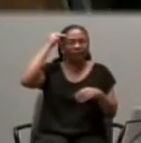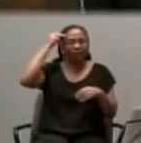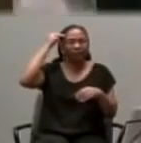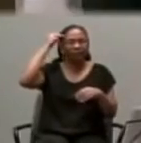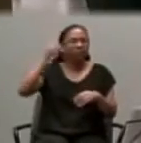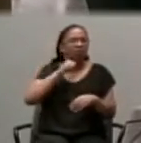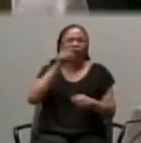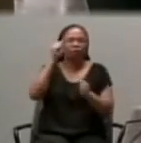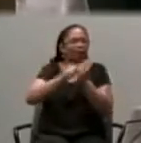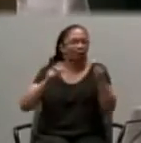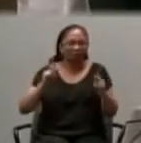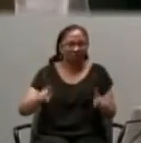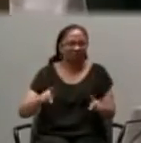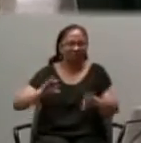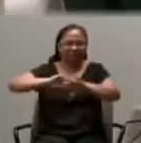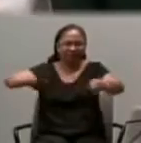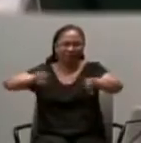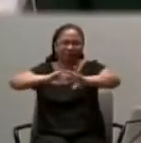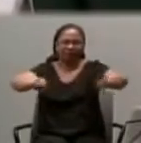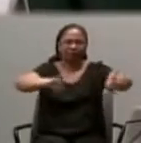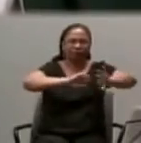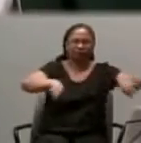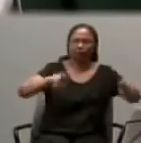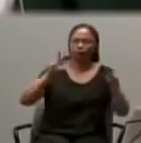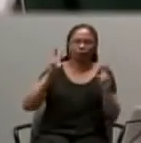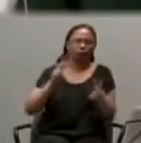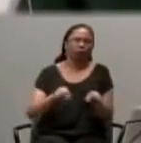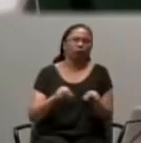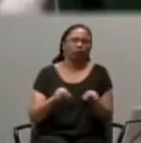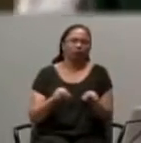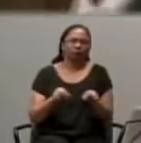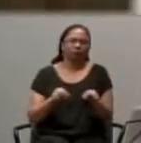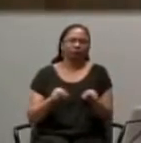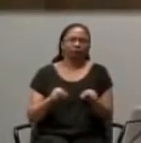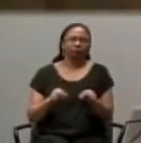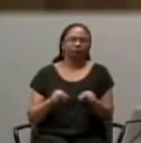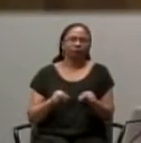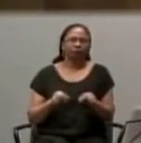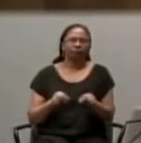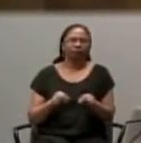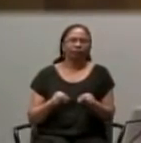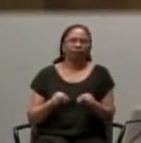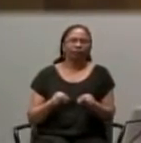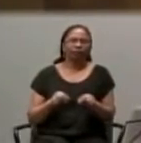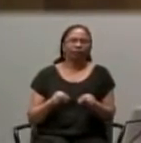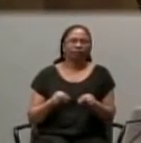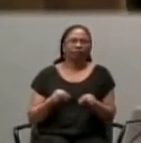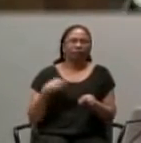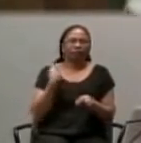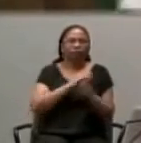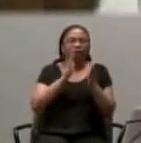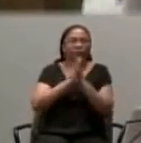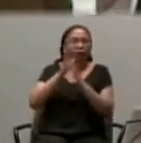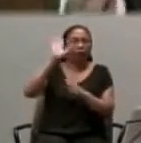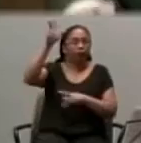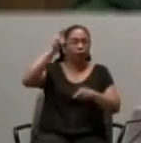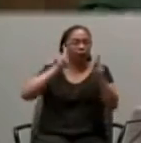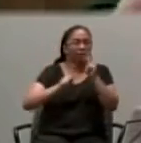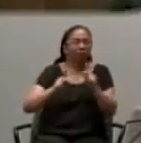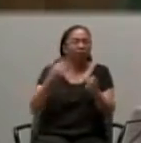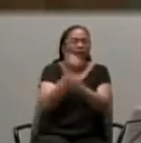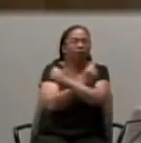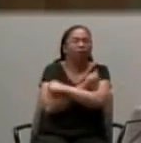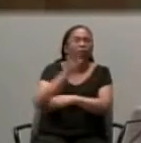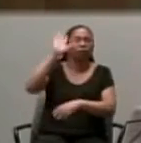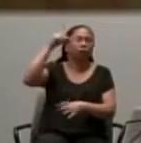everybody for themselves. Amen? Following that? Good. Grant your people to love what you command.